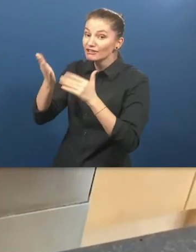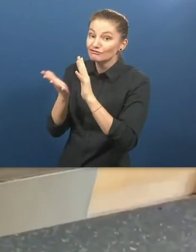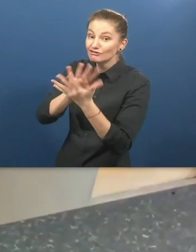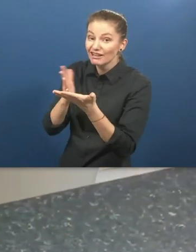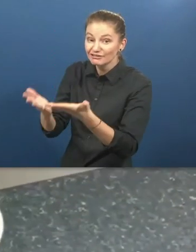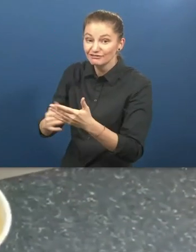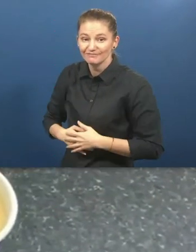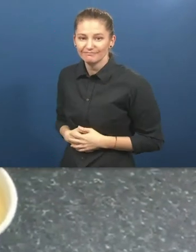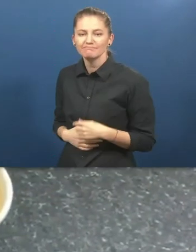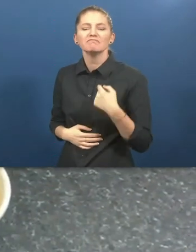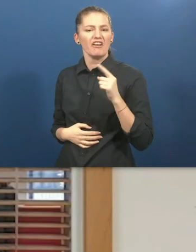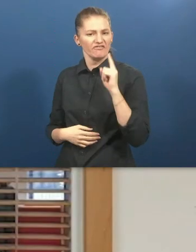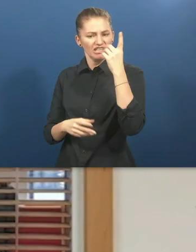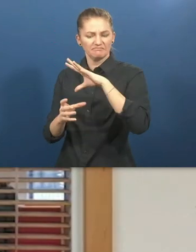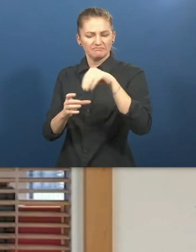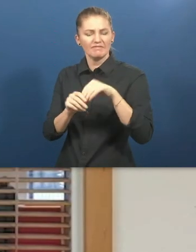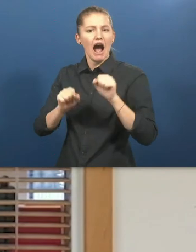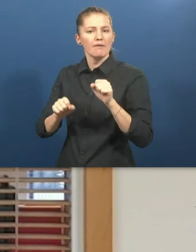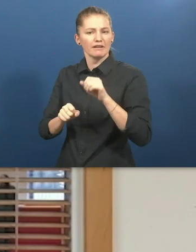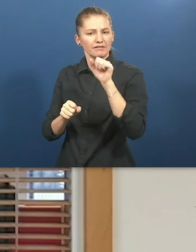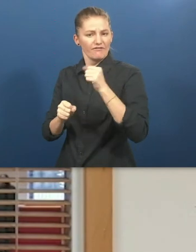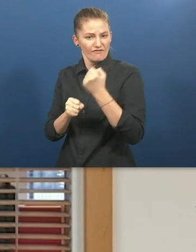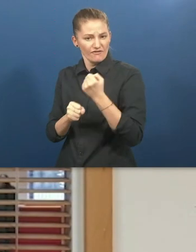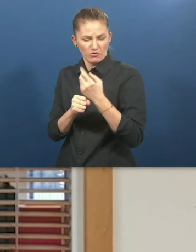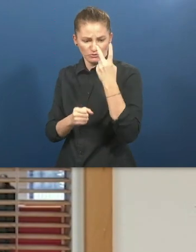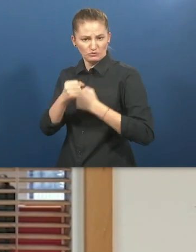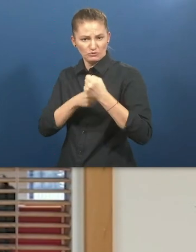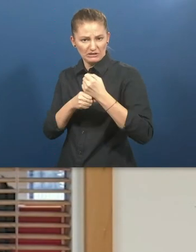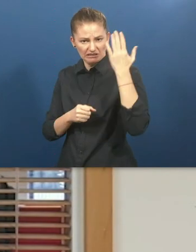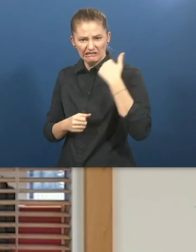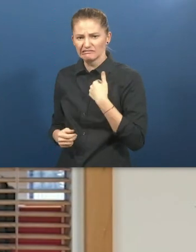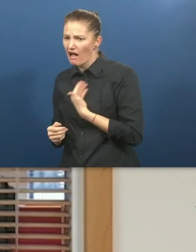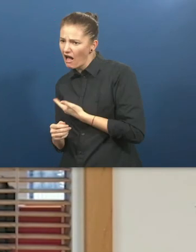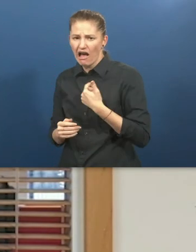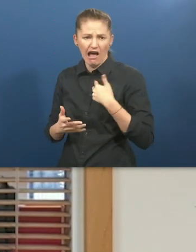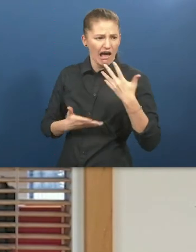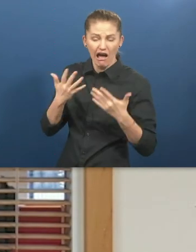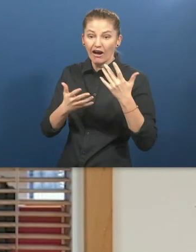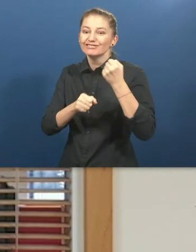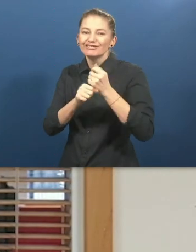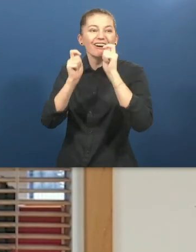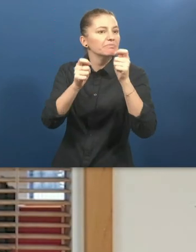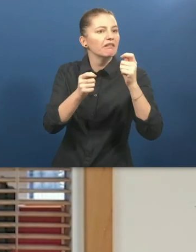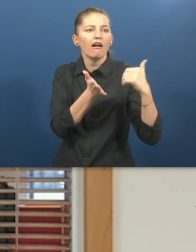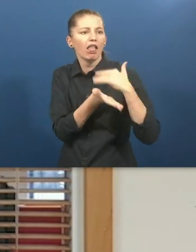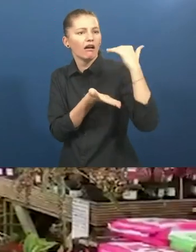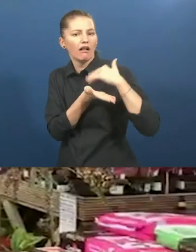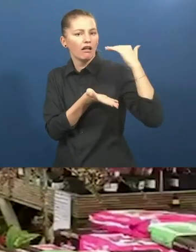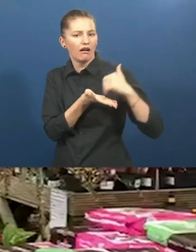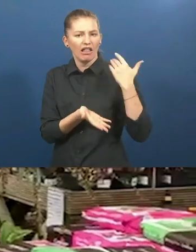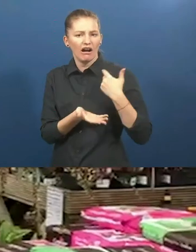When I first joined Ability at Work two years ago I was insecure and defeated from all the jobs I had unsuccessfully applied for.